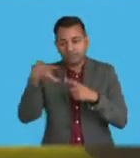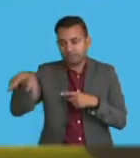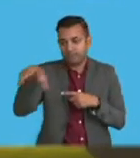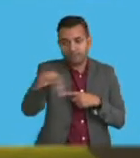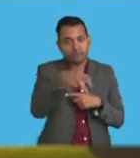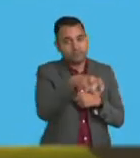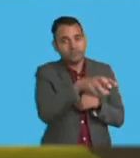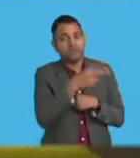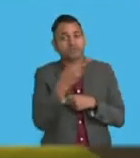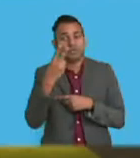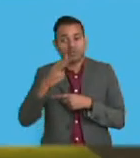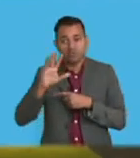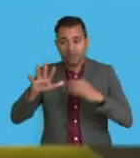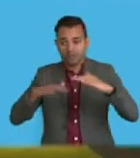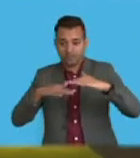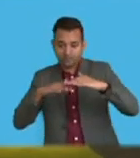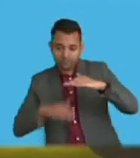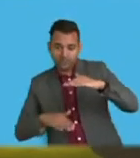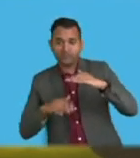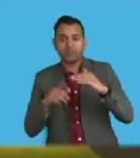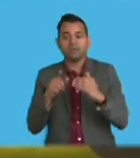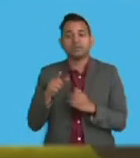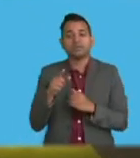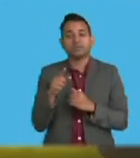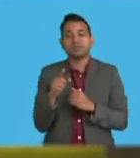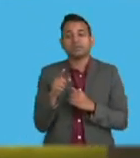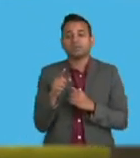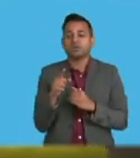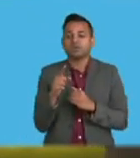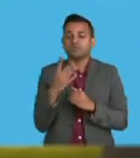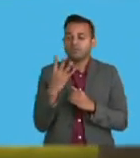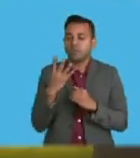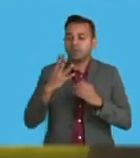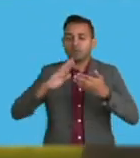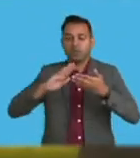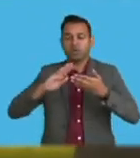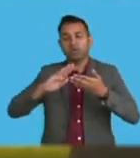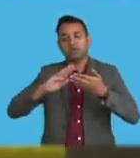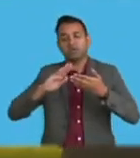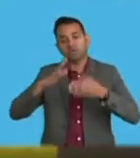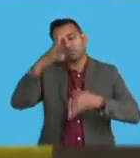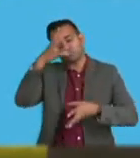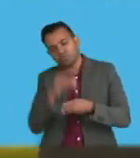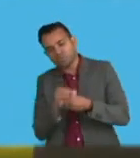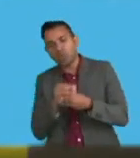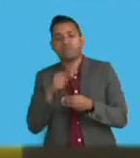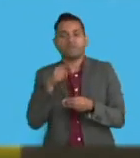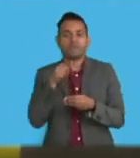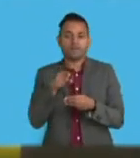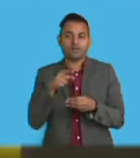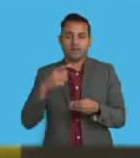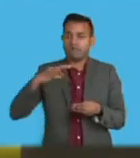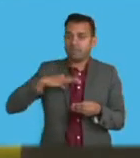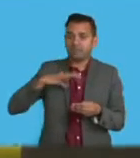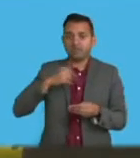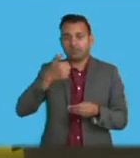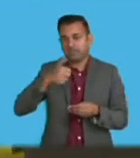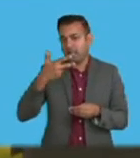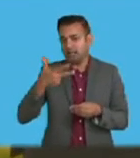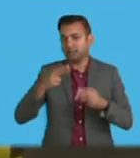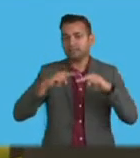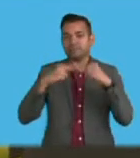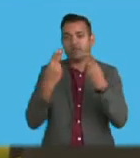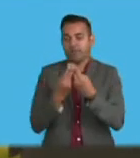Tokotok with 4, and Wadiwendio with 4. This, Madam Speaker, benefited about 68 families, and the total